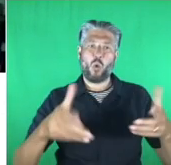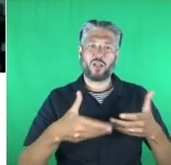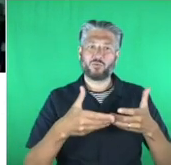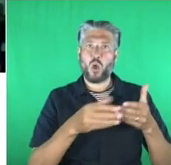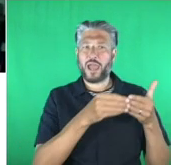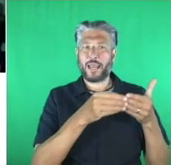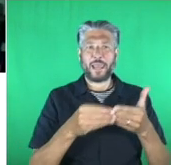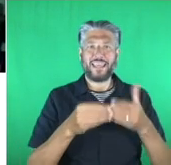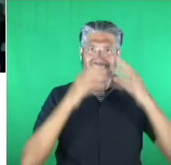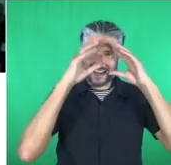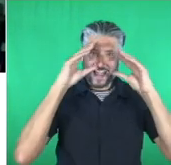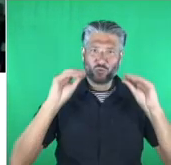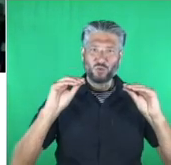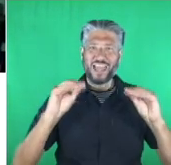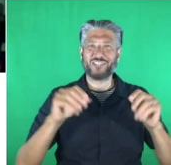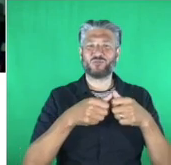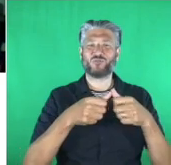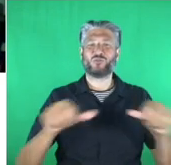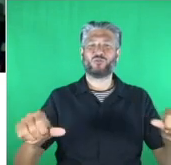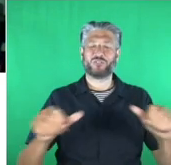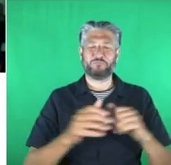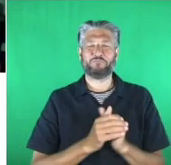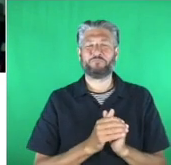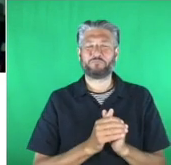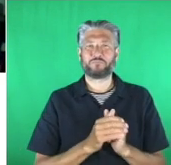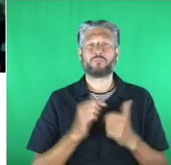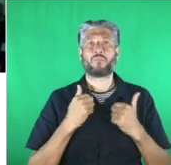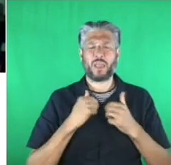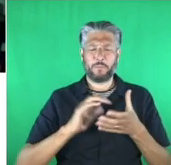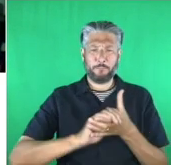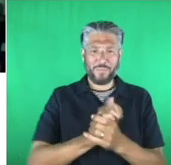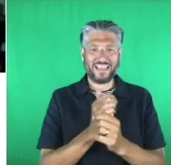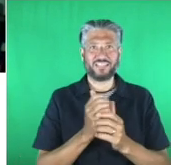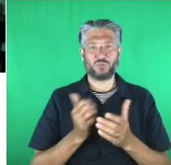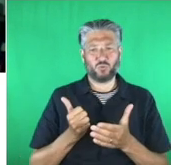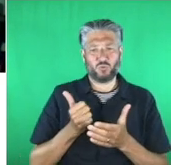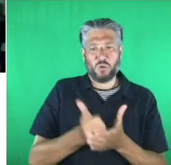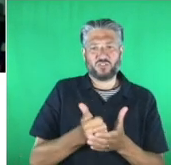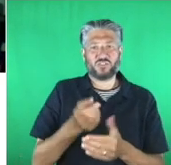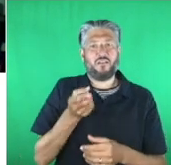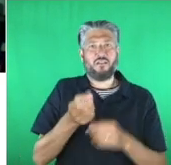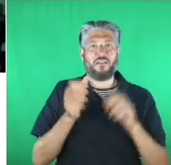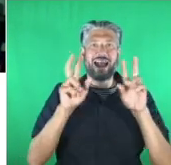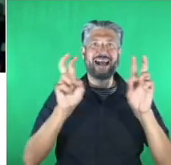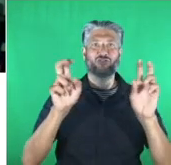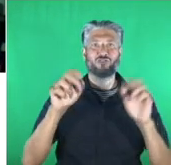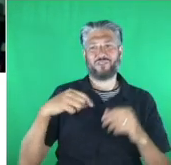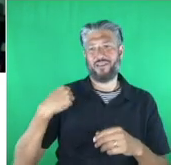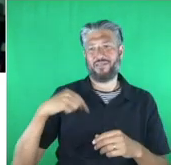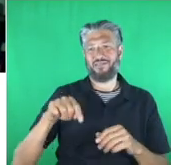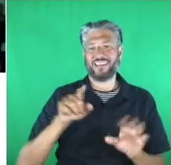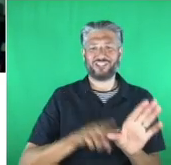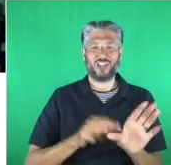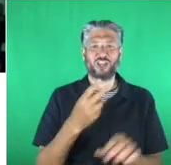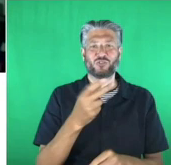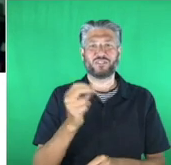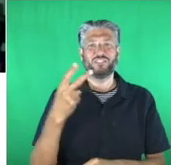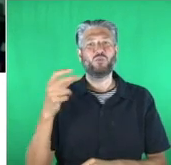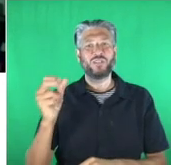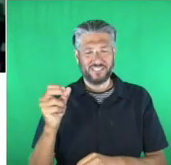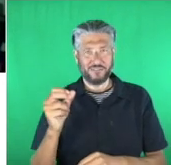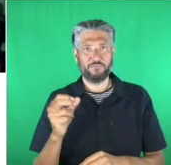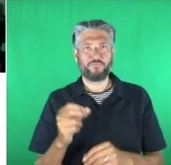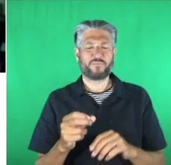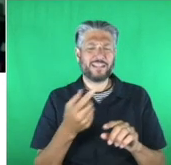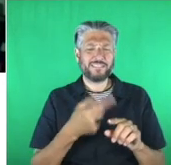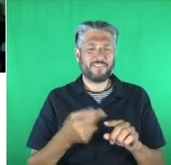It's been an absolute pleasure for us to sponsor the education category this year. Each finalist being recognized today has exemplified the